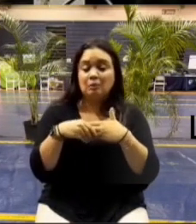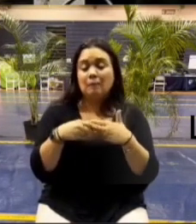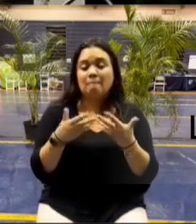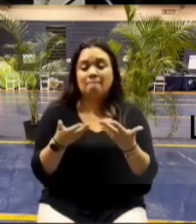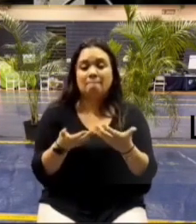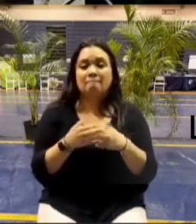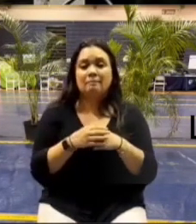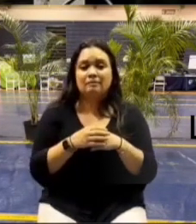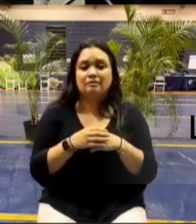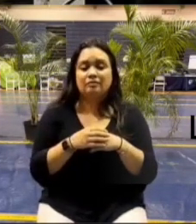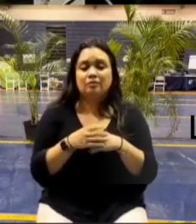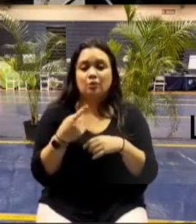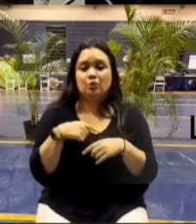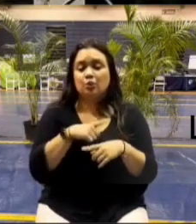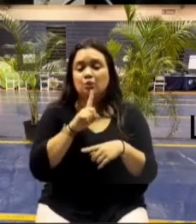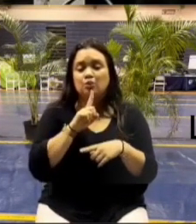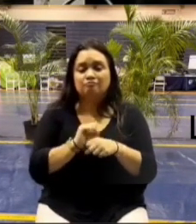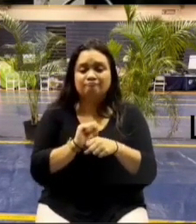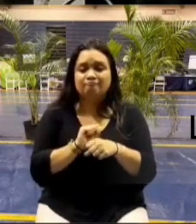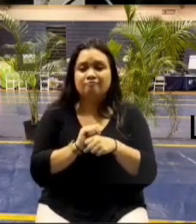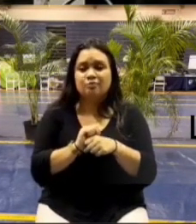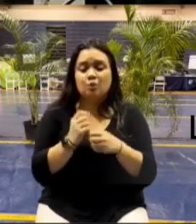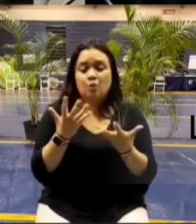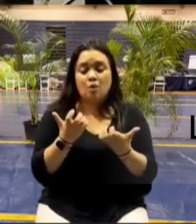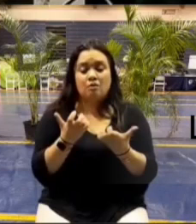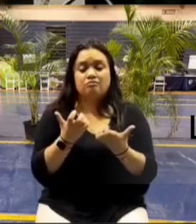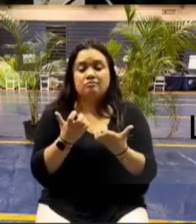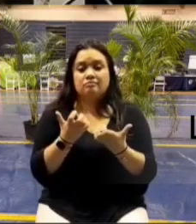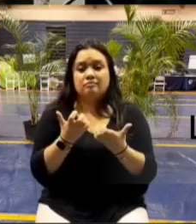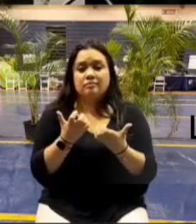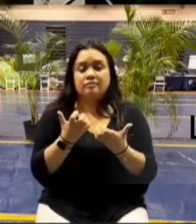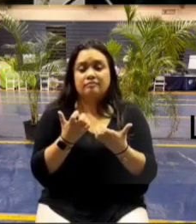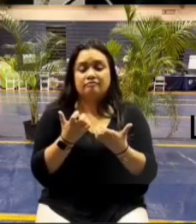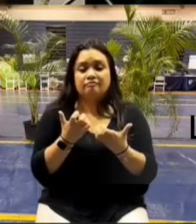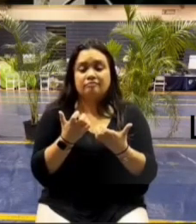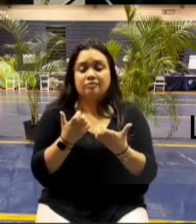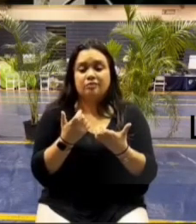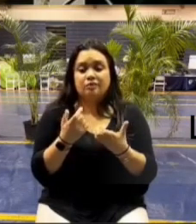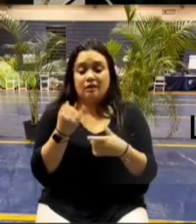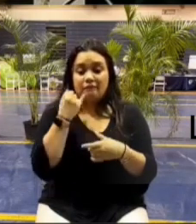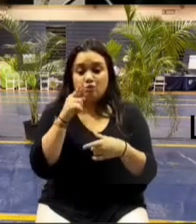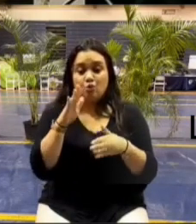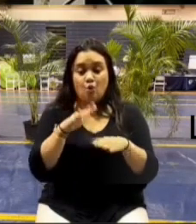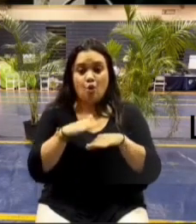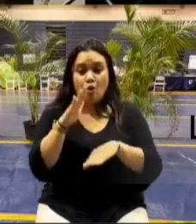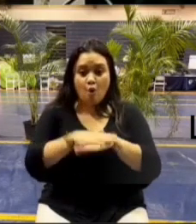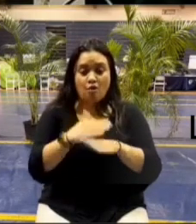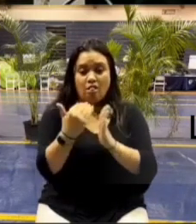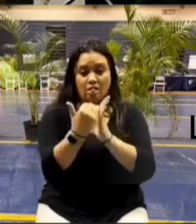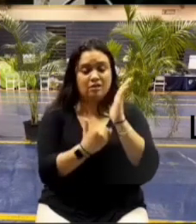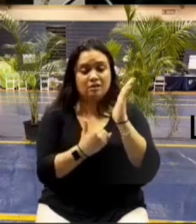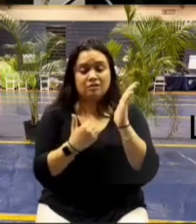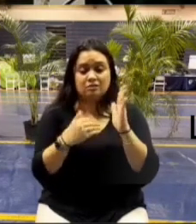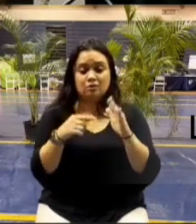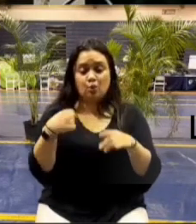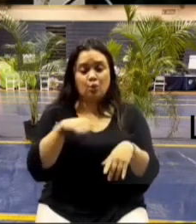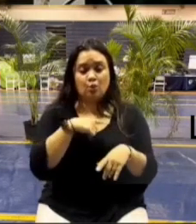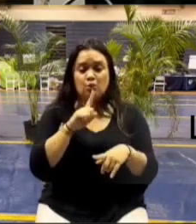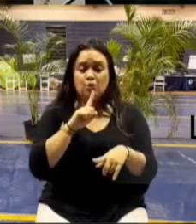we really we really want to get your if you're if you're on the list we really want to get your property um